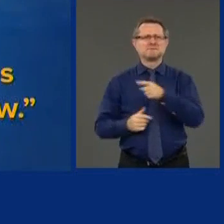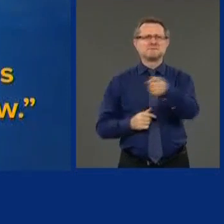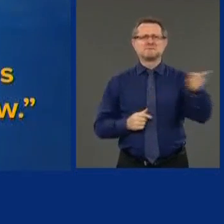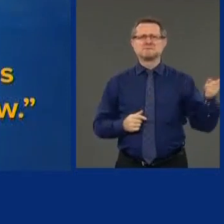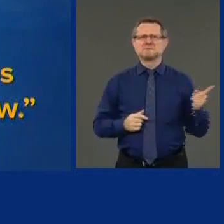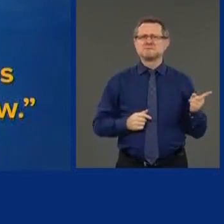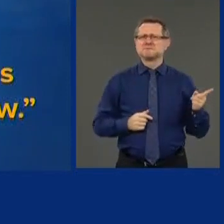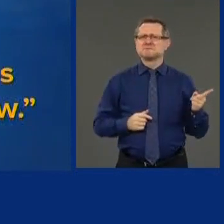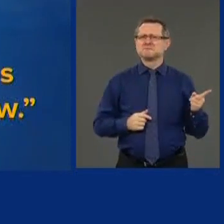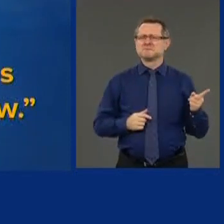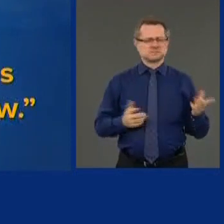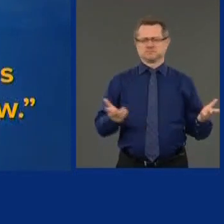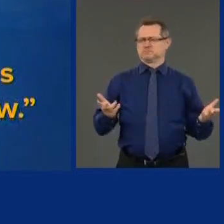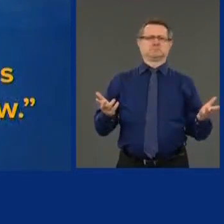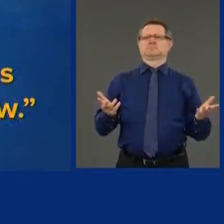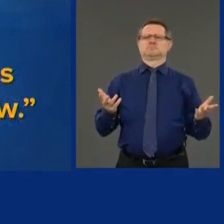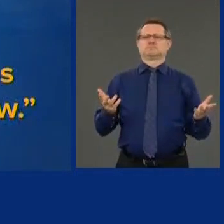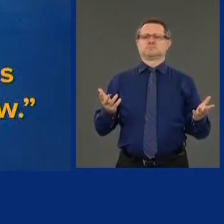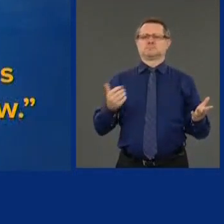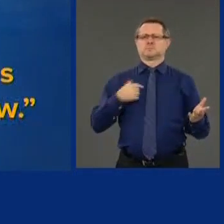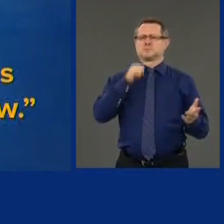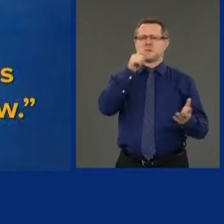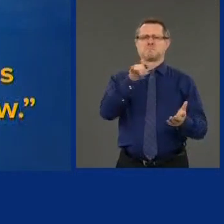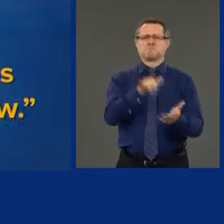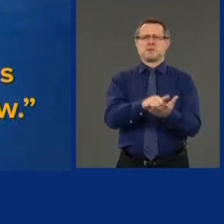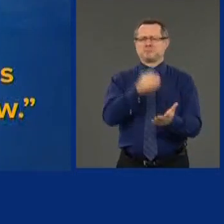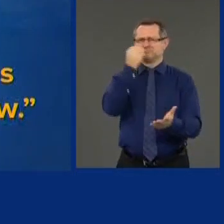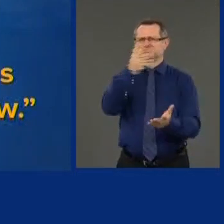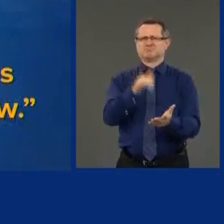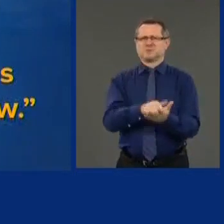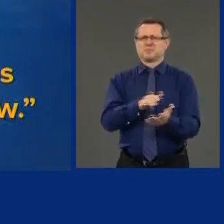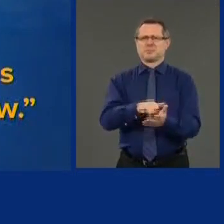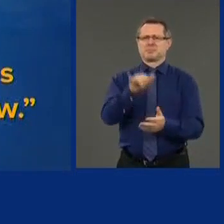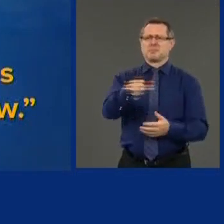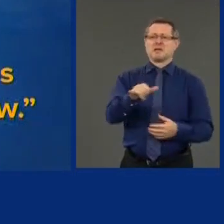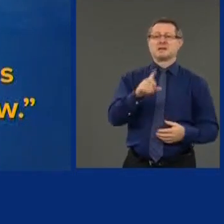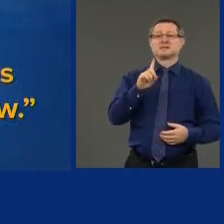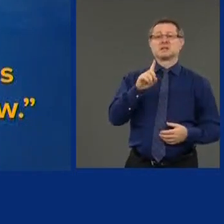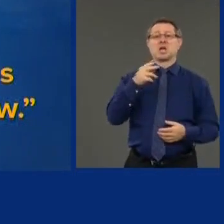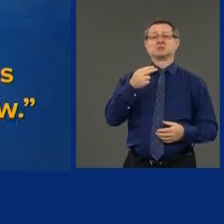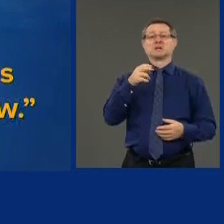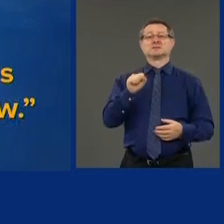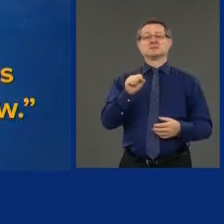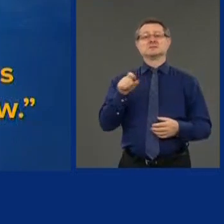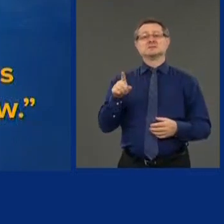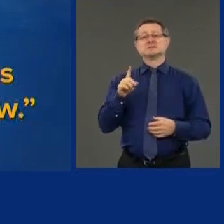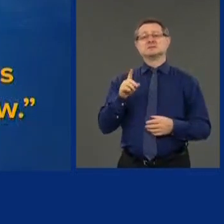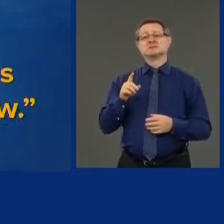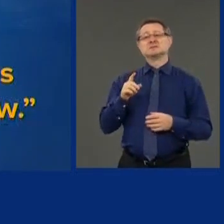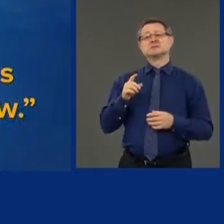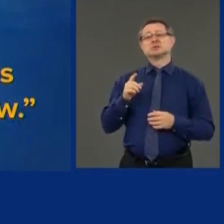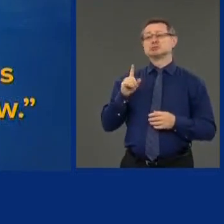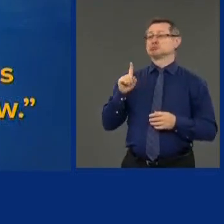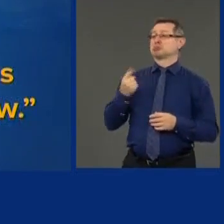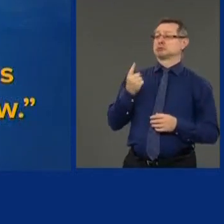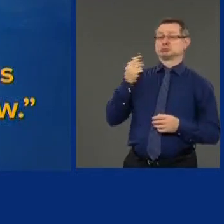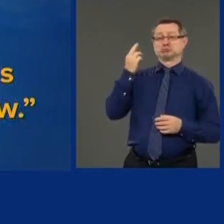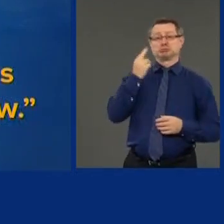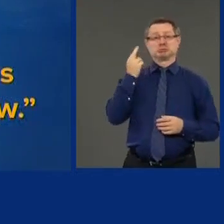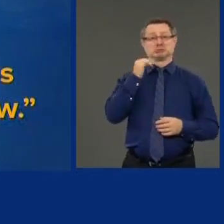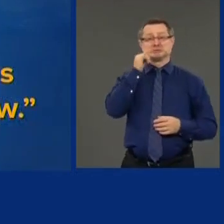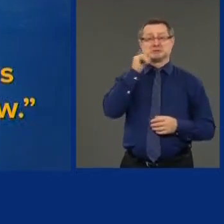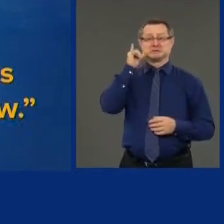It is impossible that the Department of Homeland Security just figured that out yesterday afternoon.